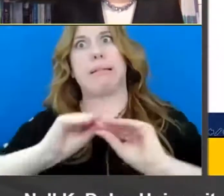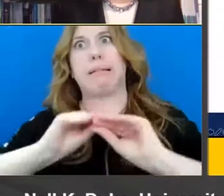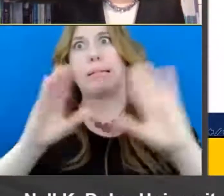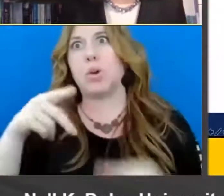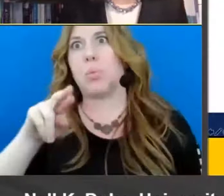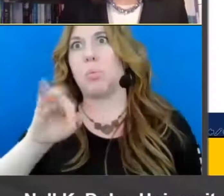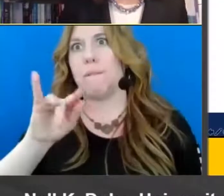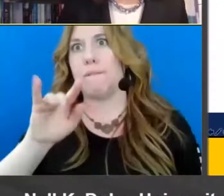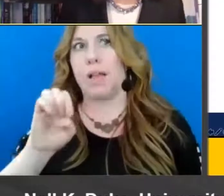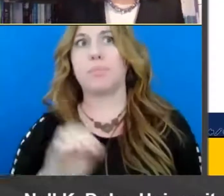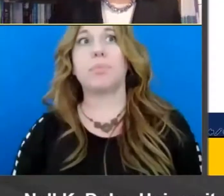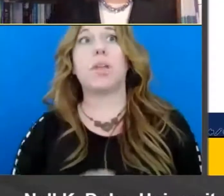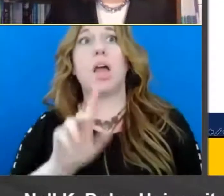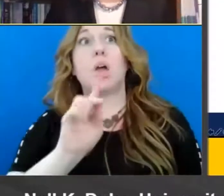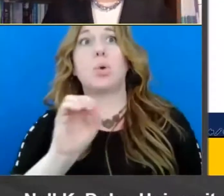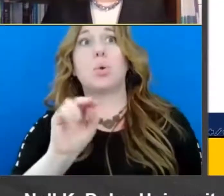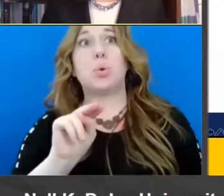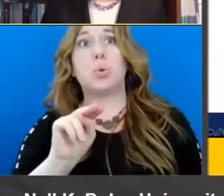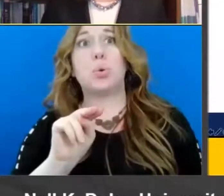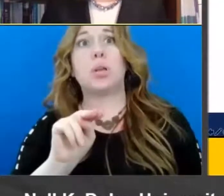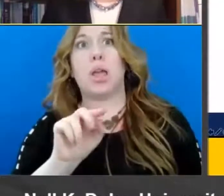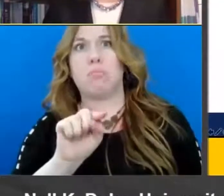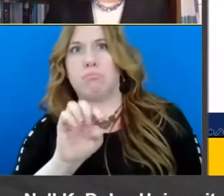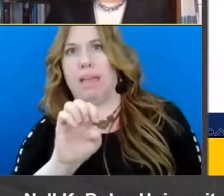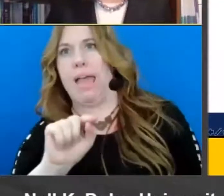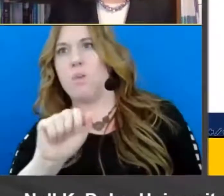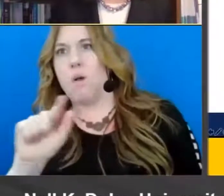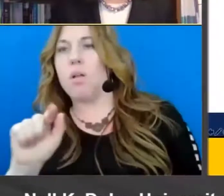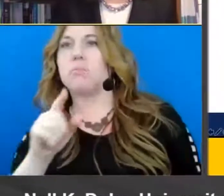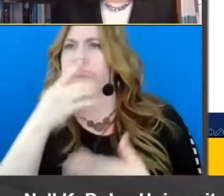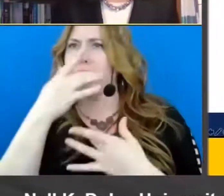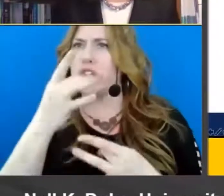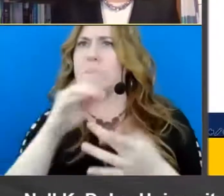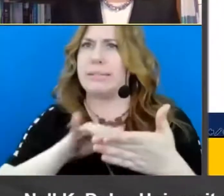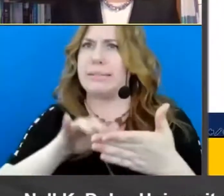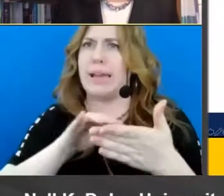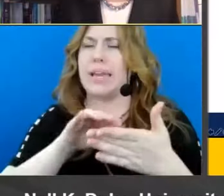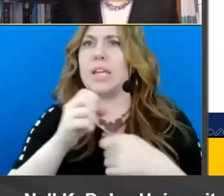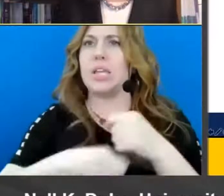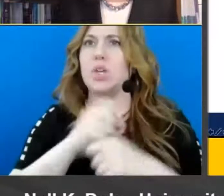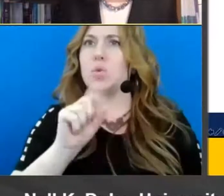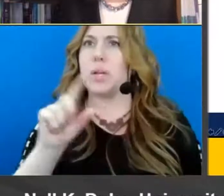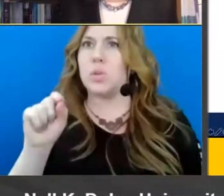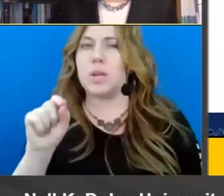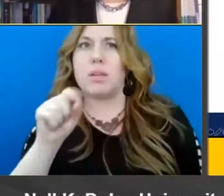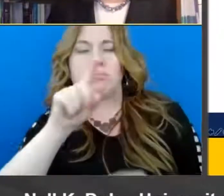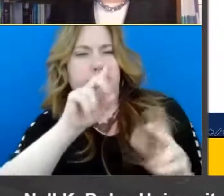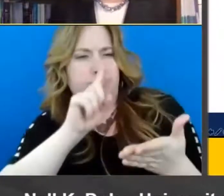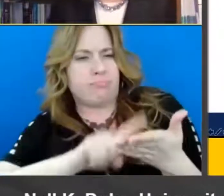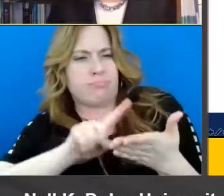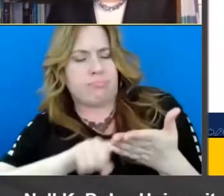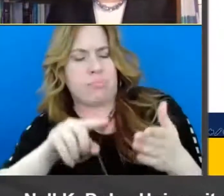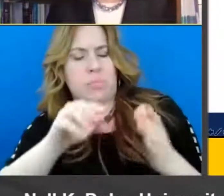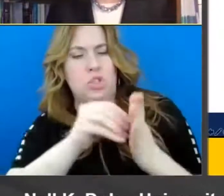and then kuhn et all had a really interesting study uh released in 2020 um in which they looked at students who